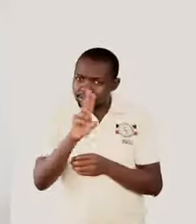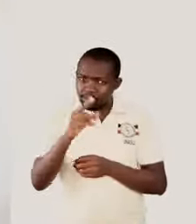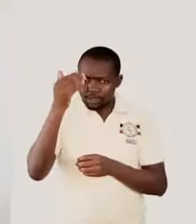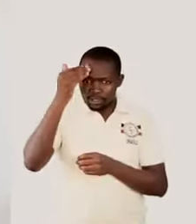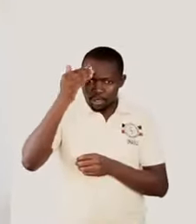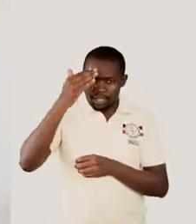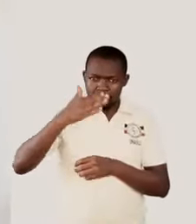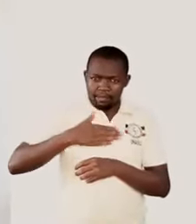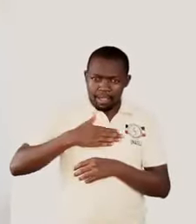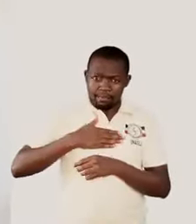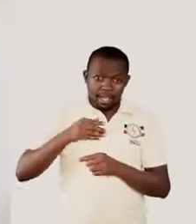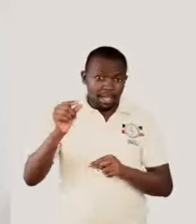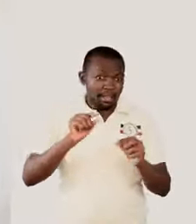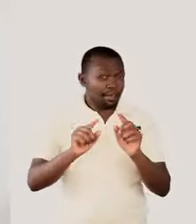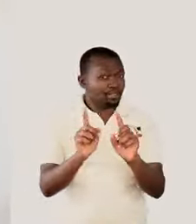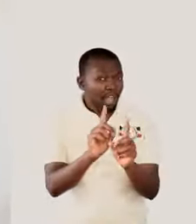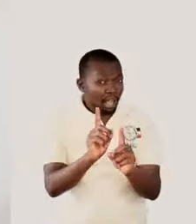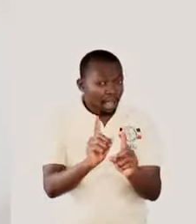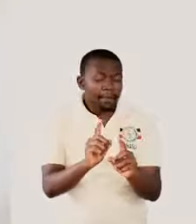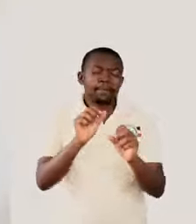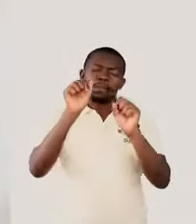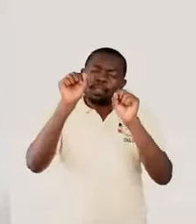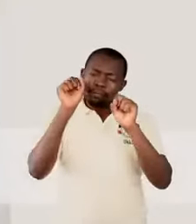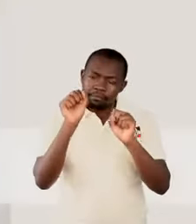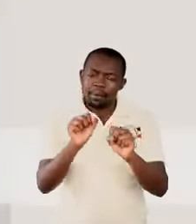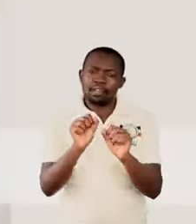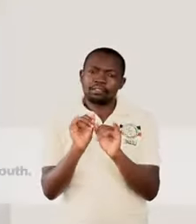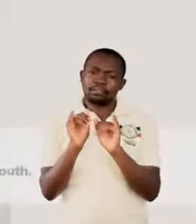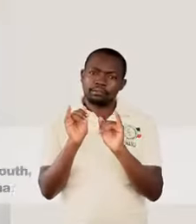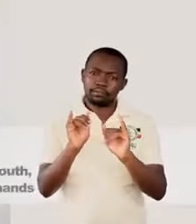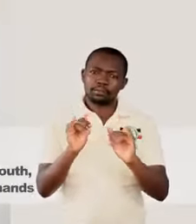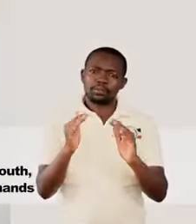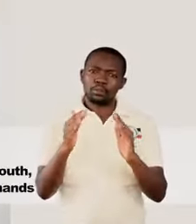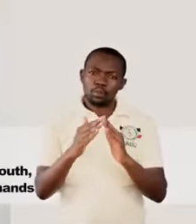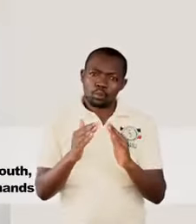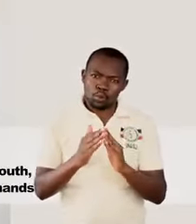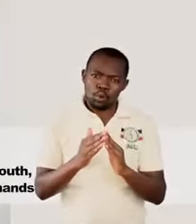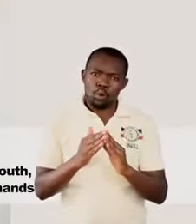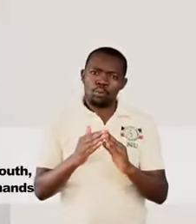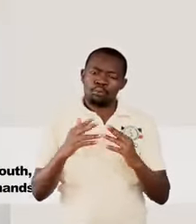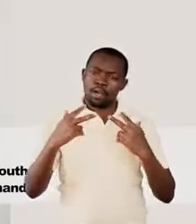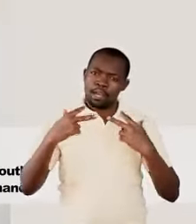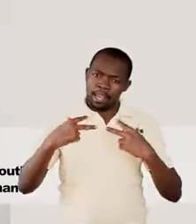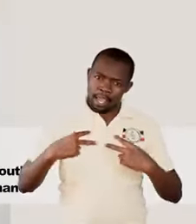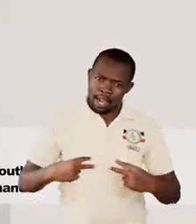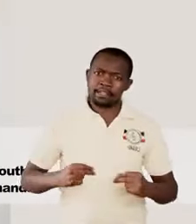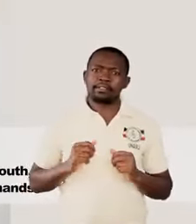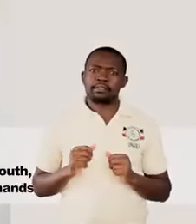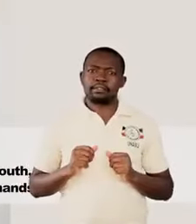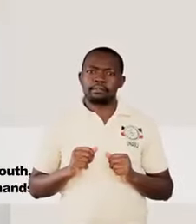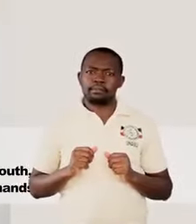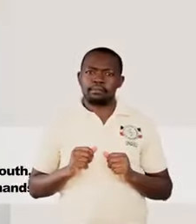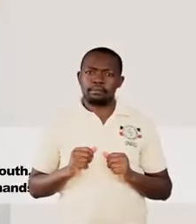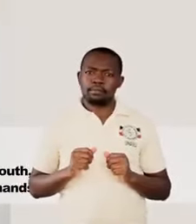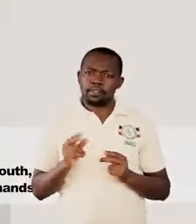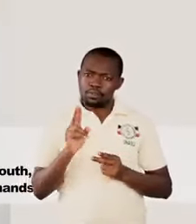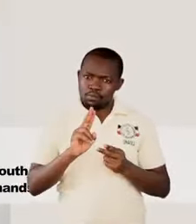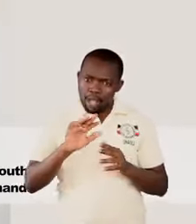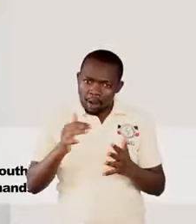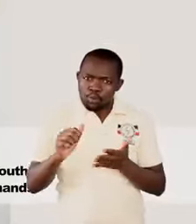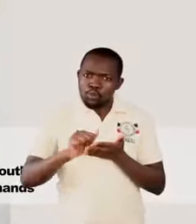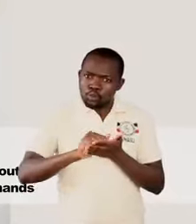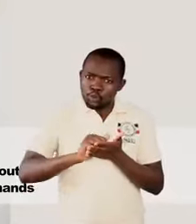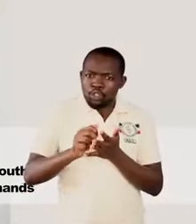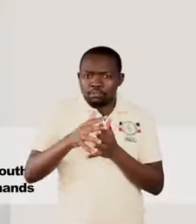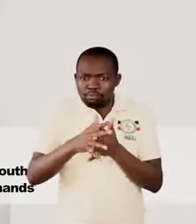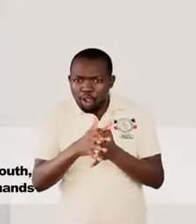to keep safe and healthy. By washing our hands regularly with soap and water.